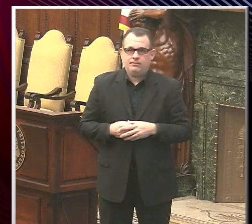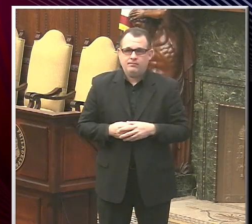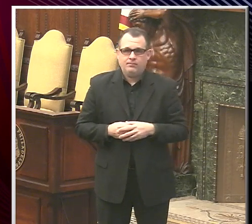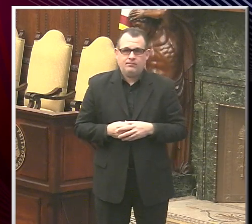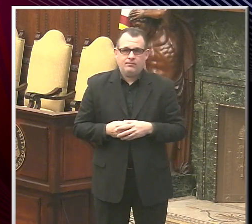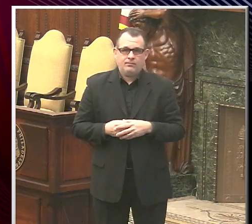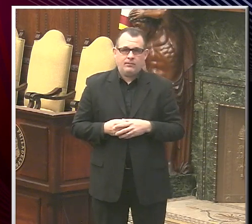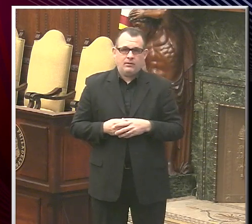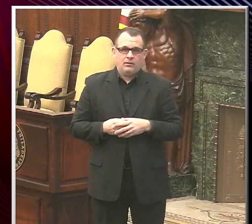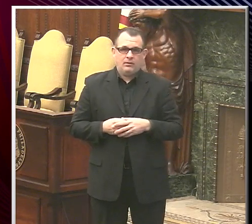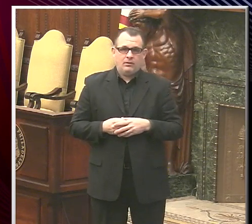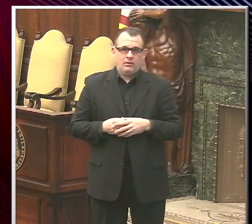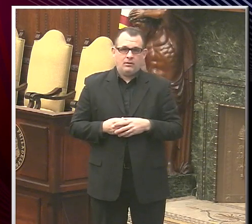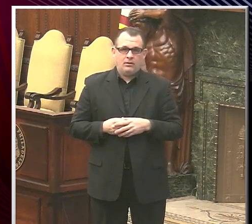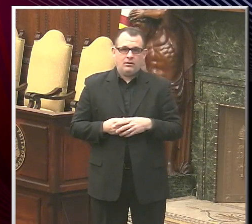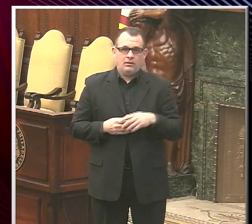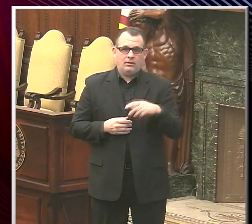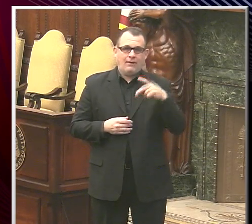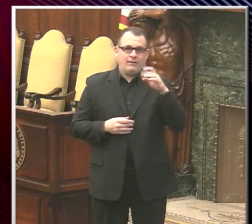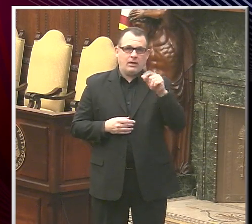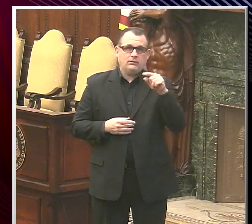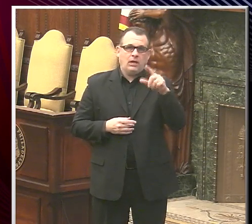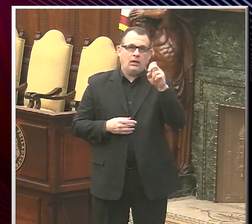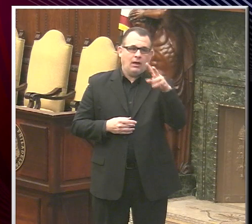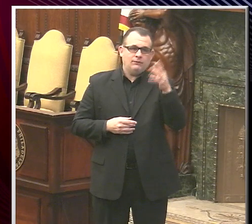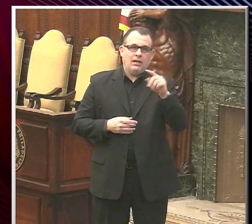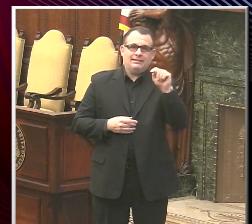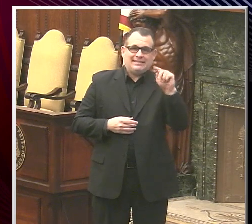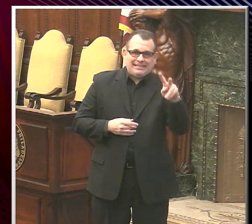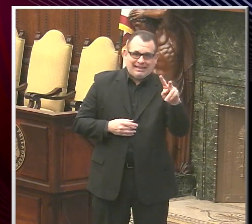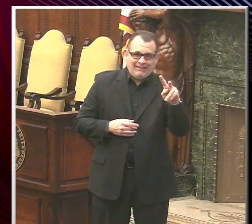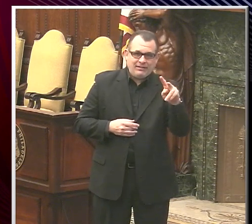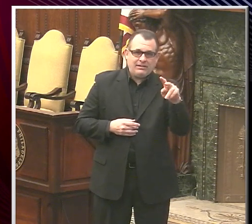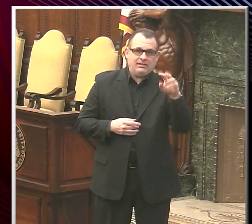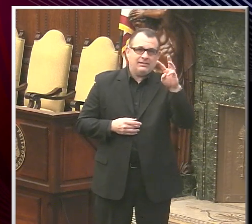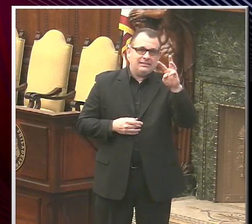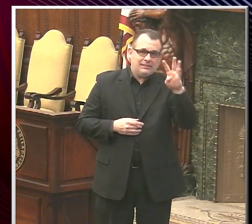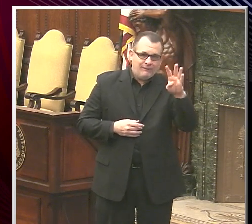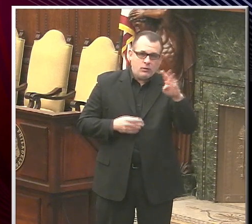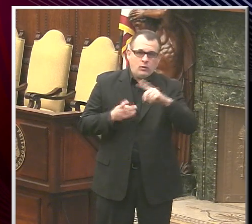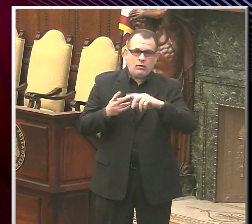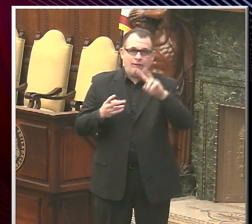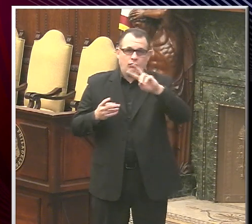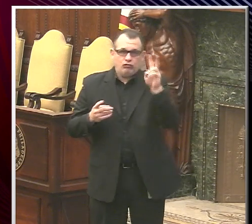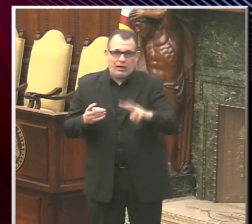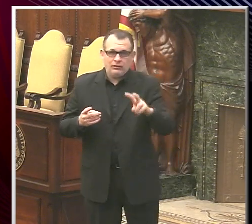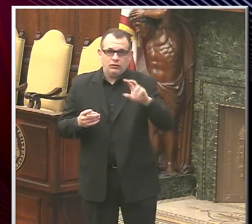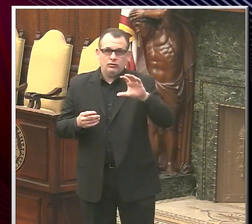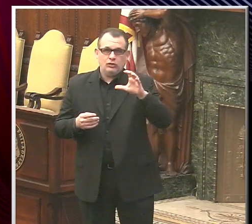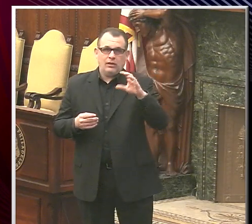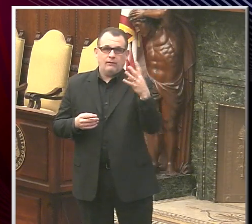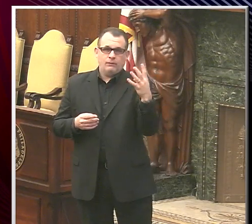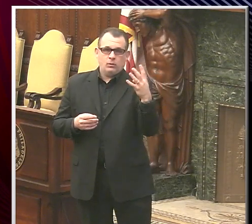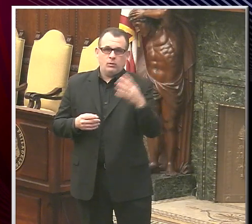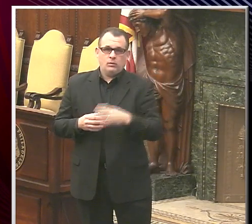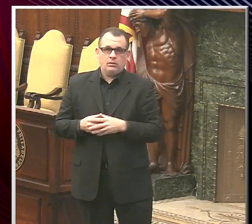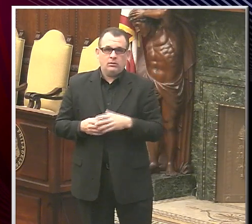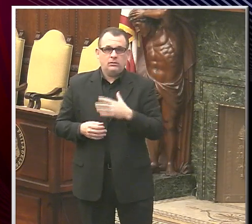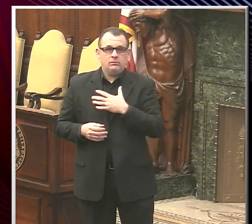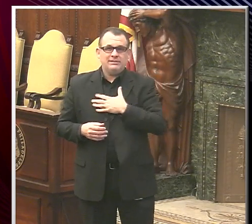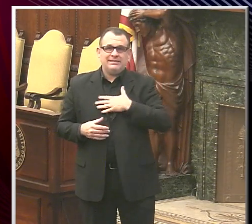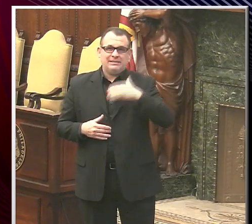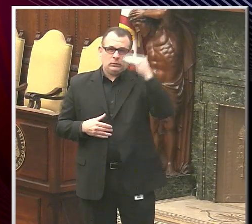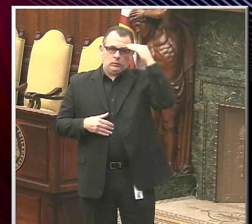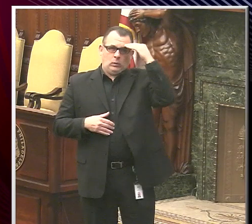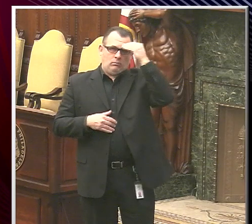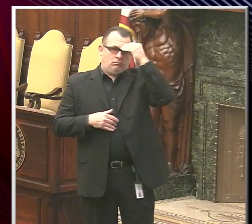PHLGovTV on Comcast Channel 64 or Verizon Channel 40. Please be aware also that we're going to